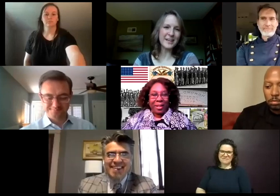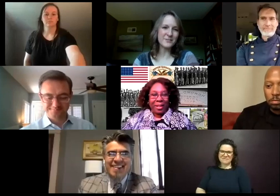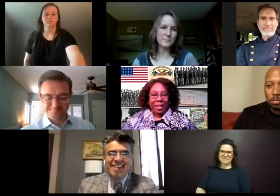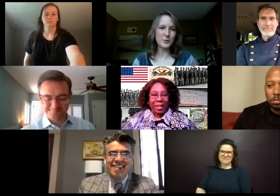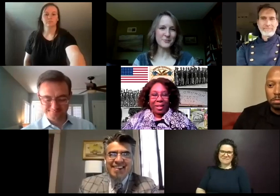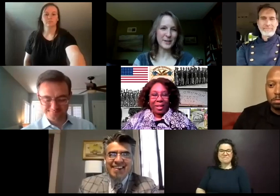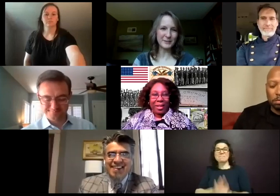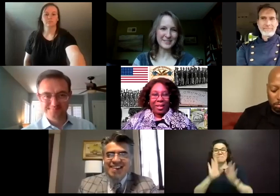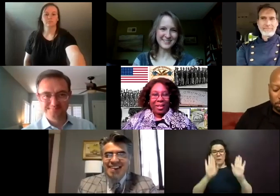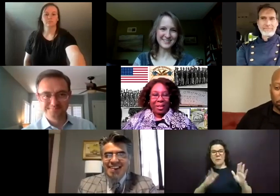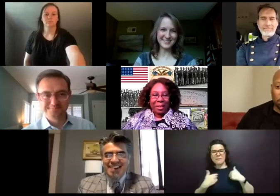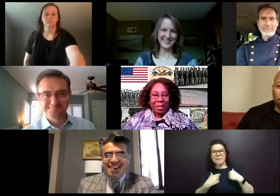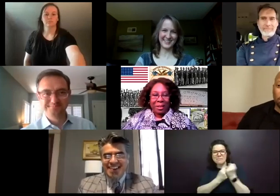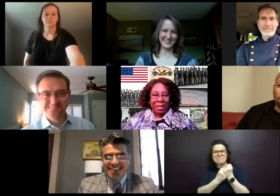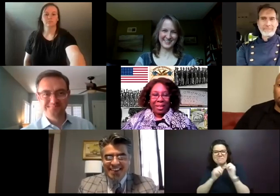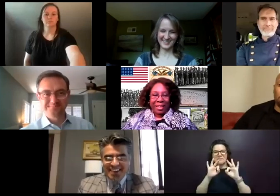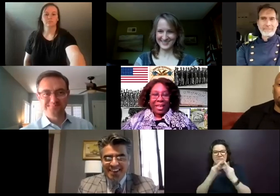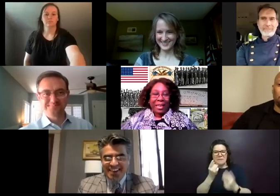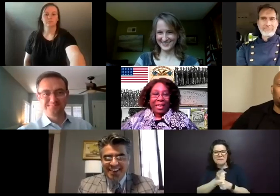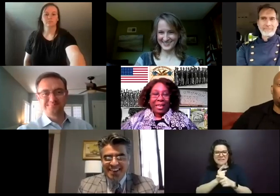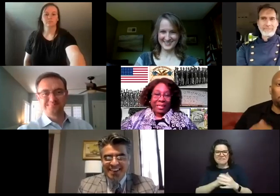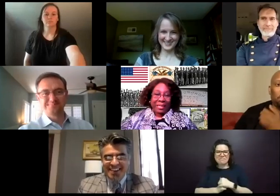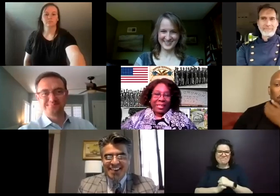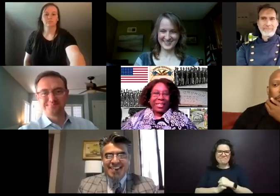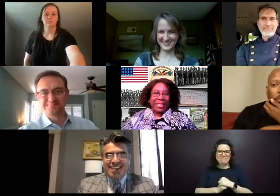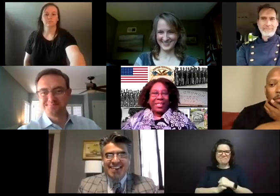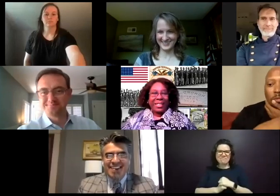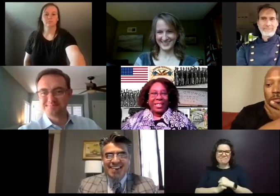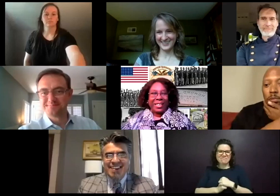Wonderful to have supportive family, isn't it? Yes.